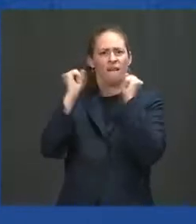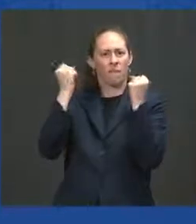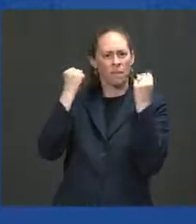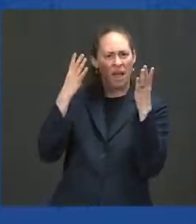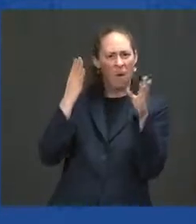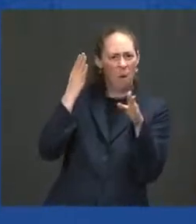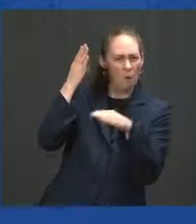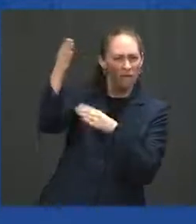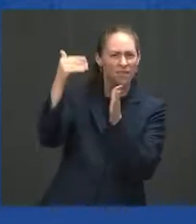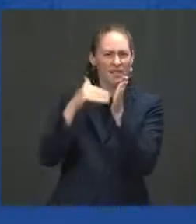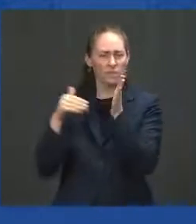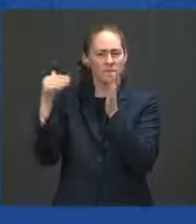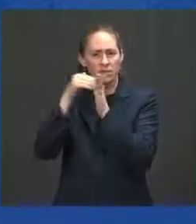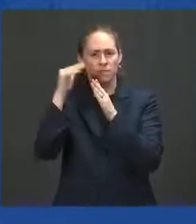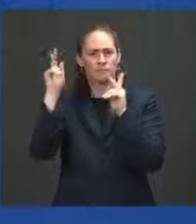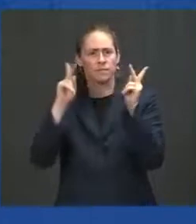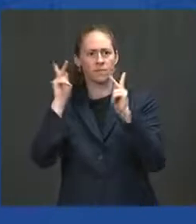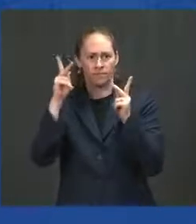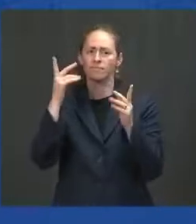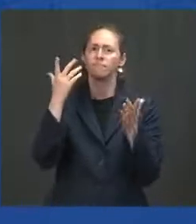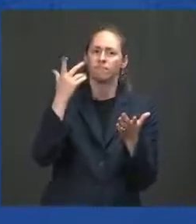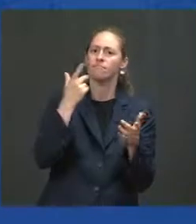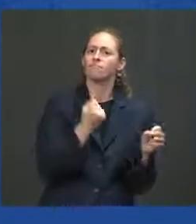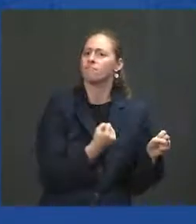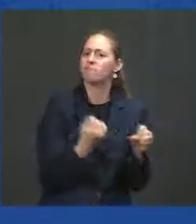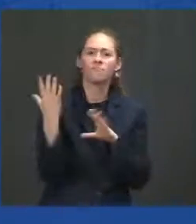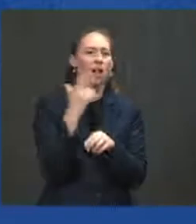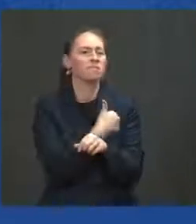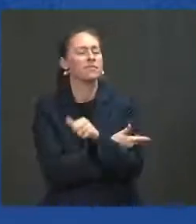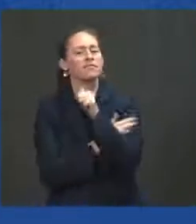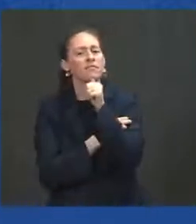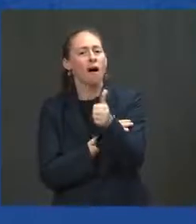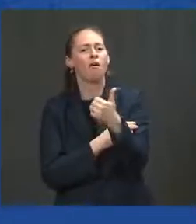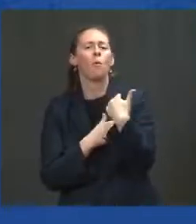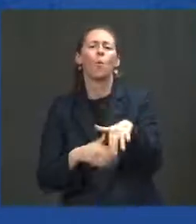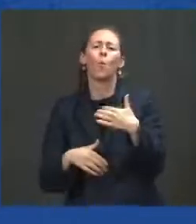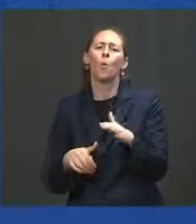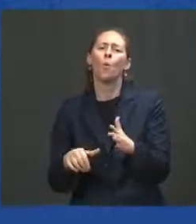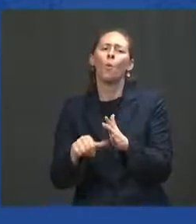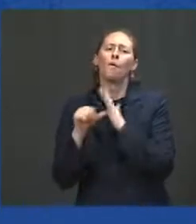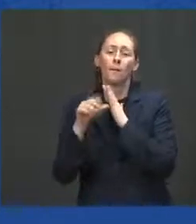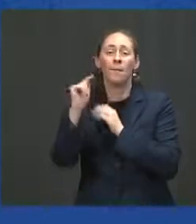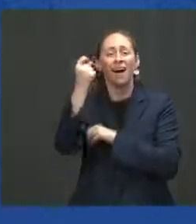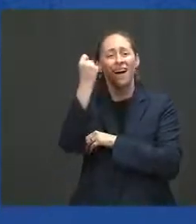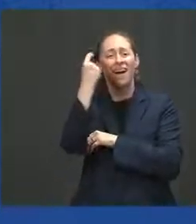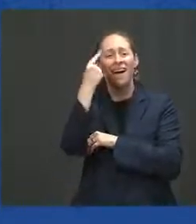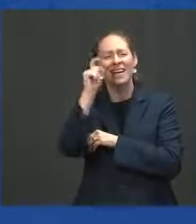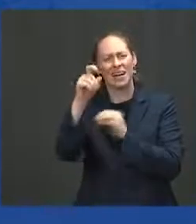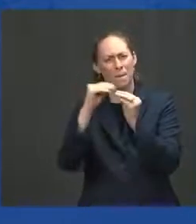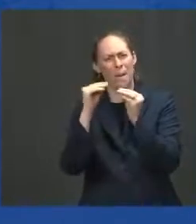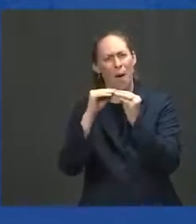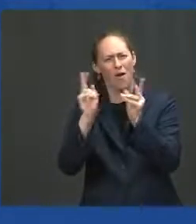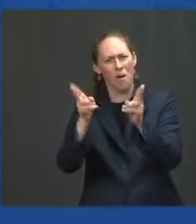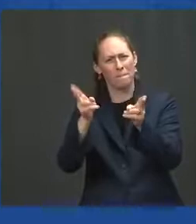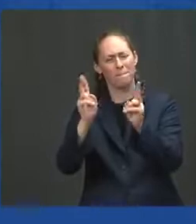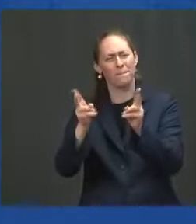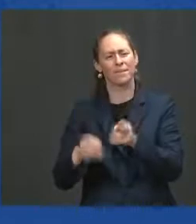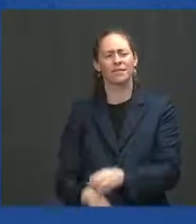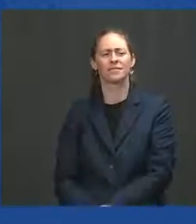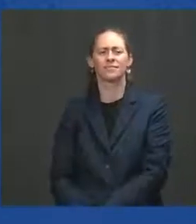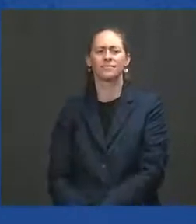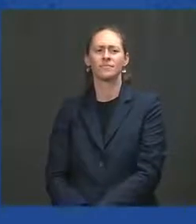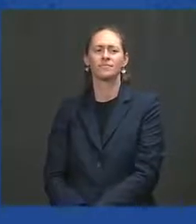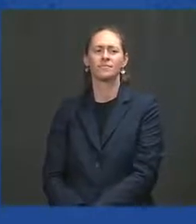This is critical progress when we need to move faster. As I mentioned before, I've imposed